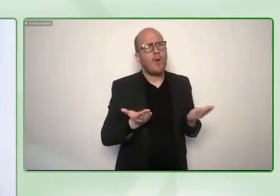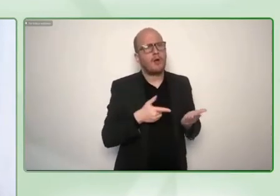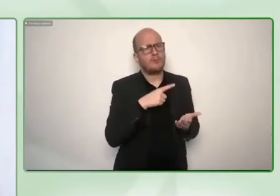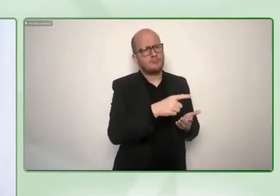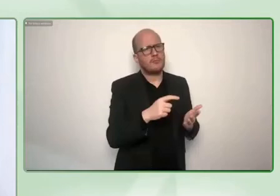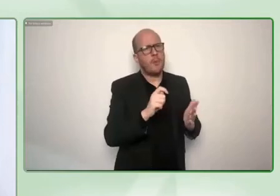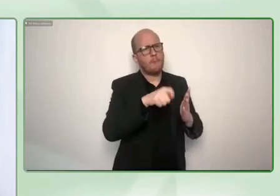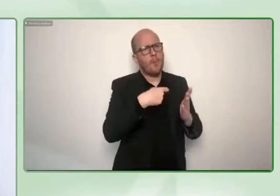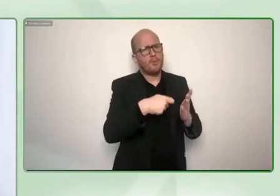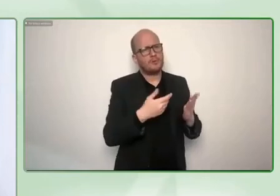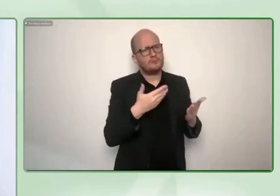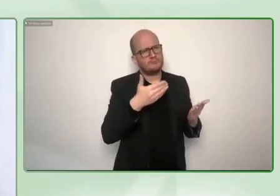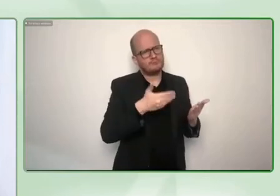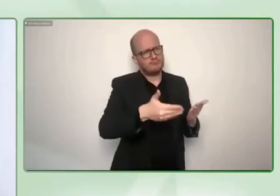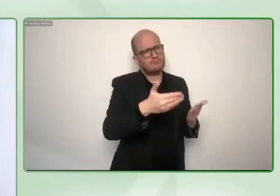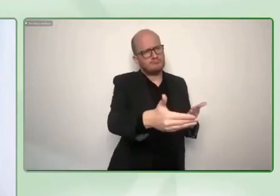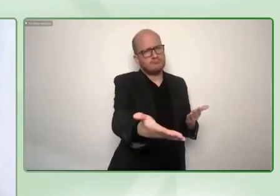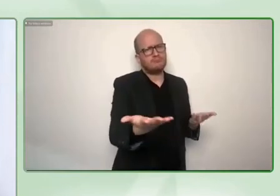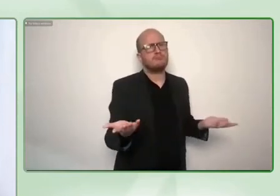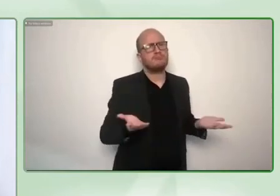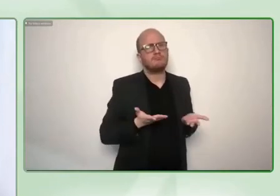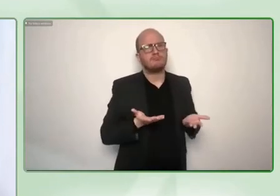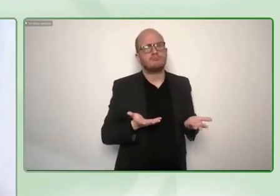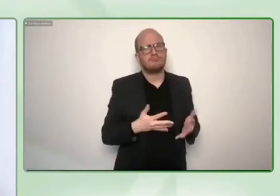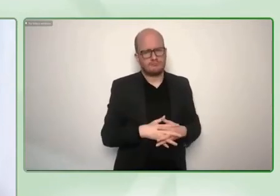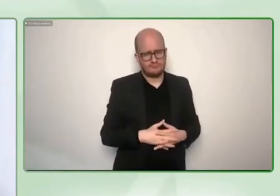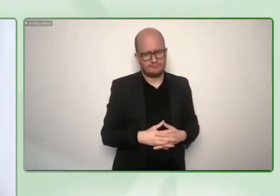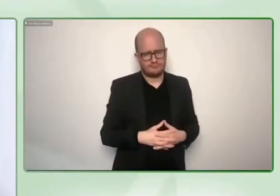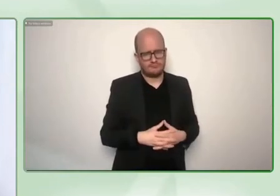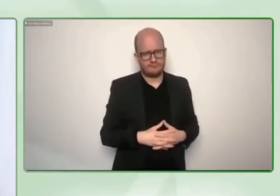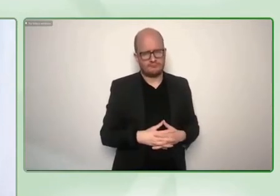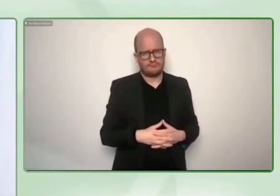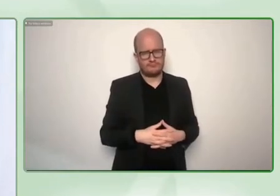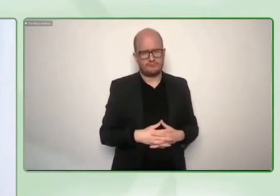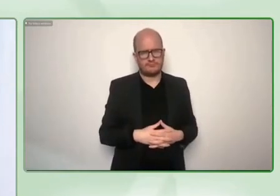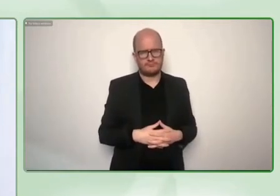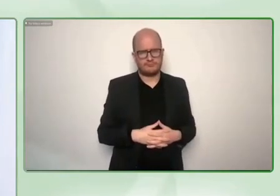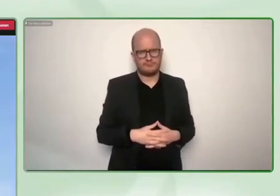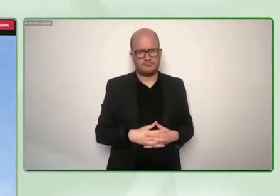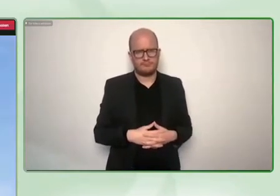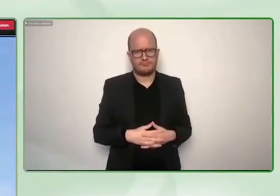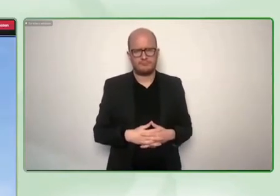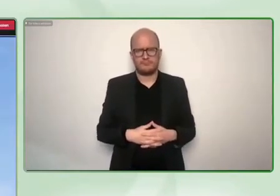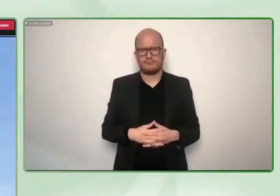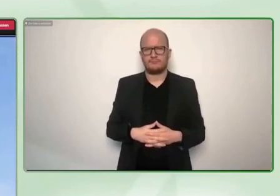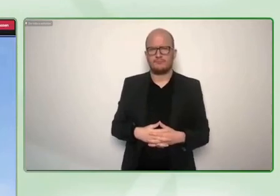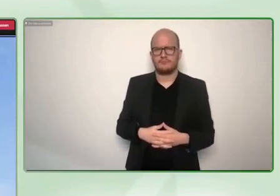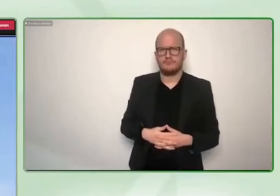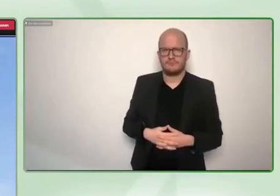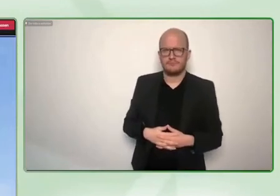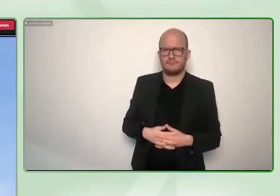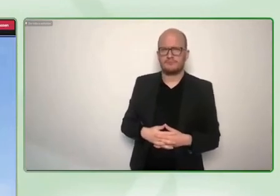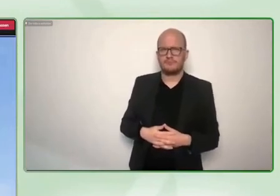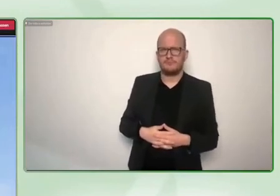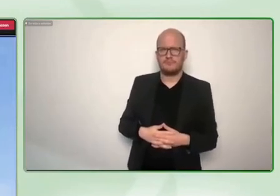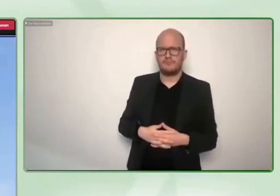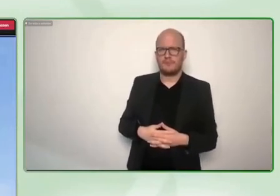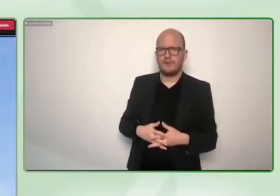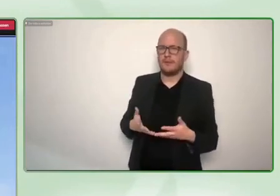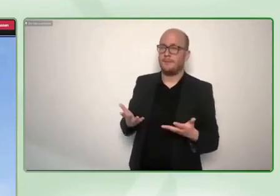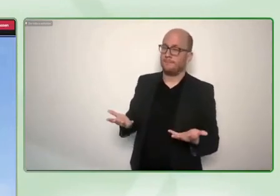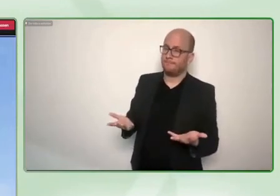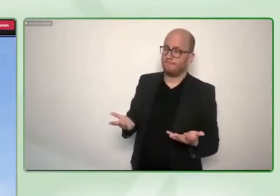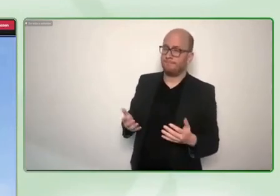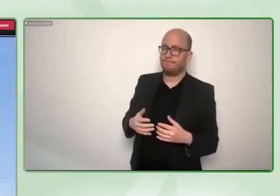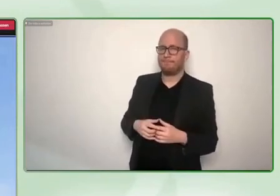next steps in this uh in this in this world of research on on social entrepreneurship well on one hand we really want to